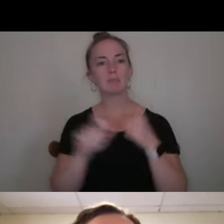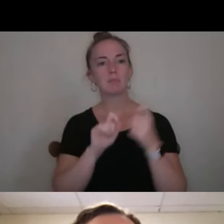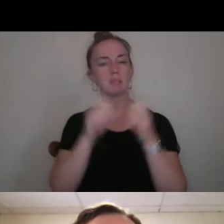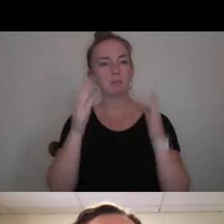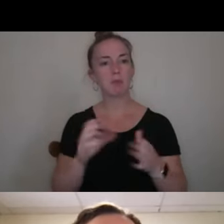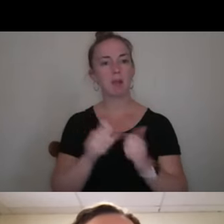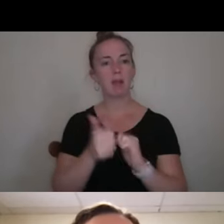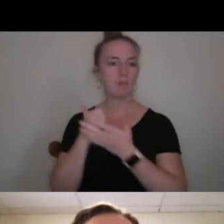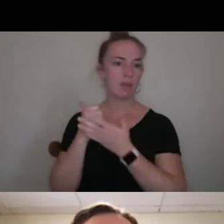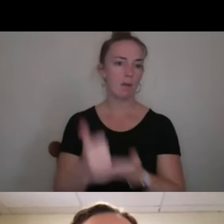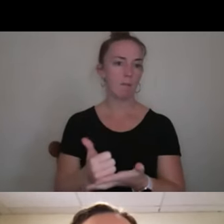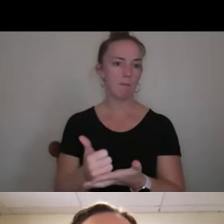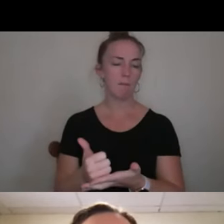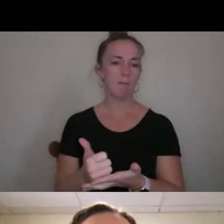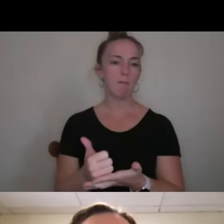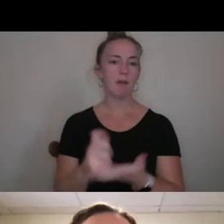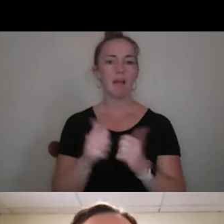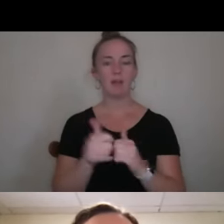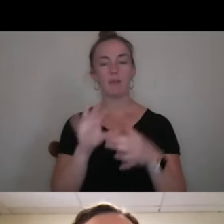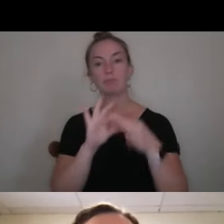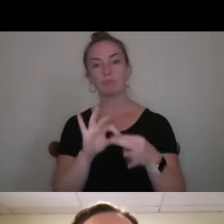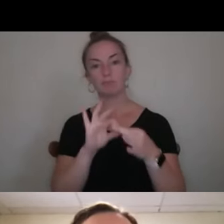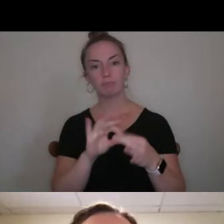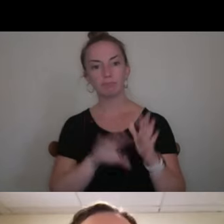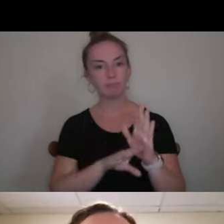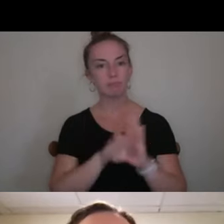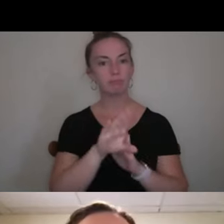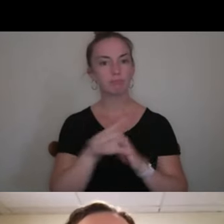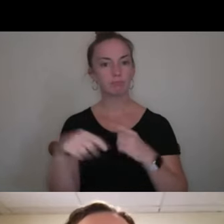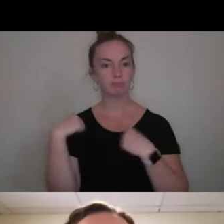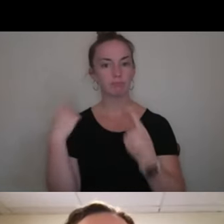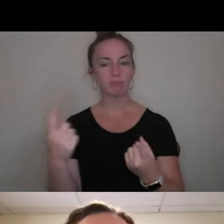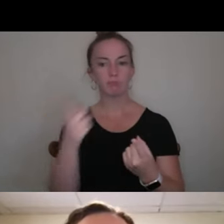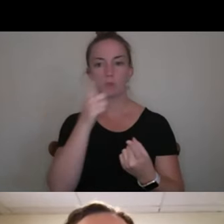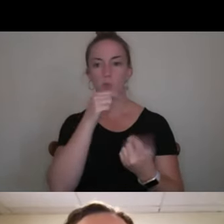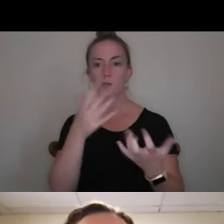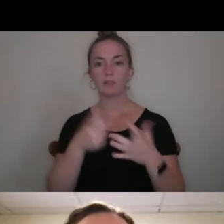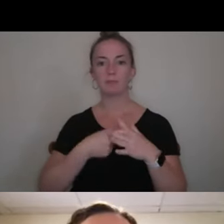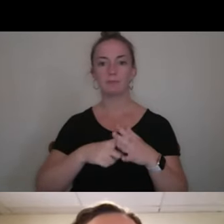they helped you, and kind of how that relationship has developed. Who wants to chime in on that?